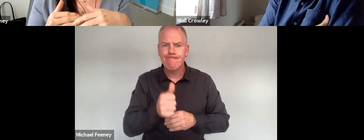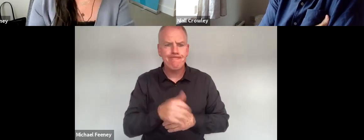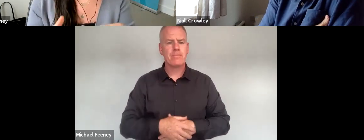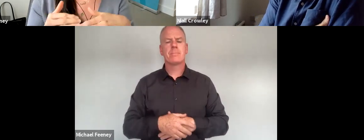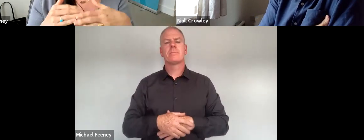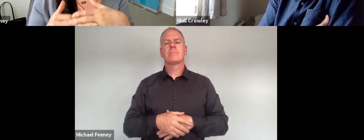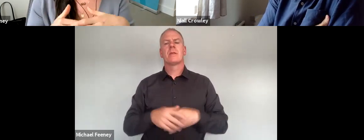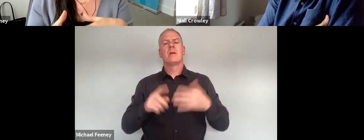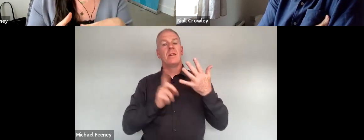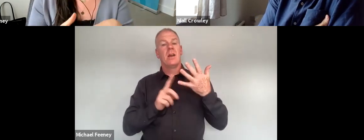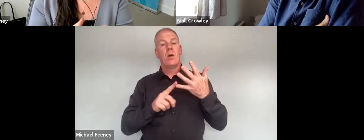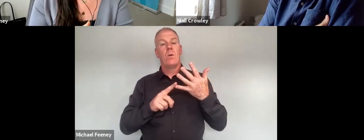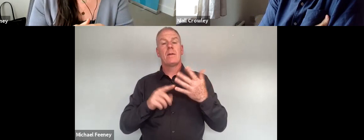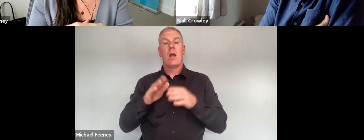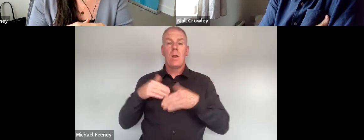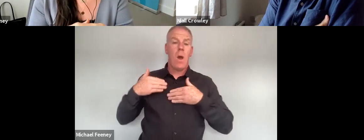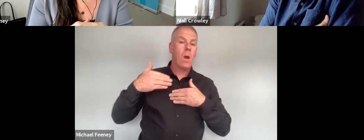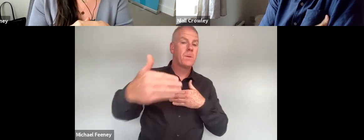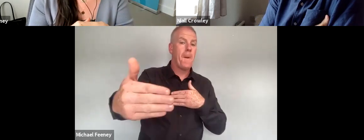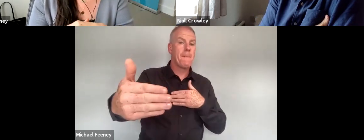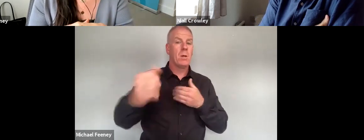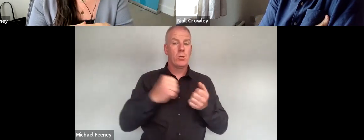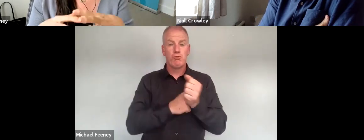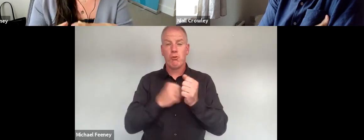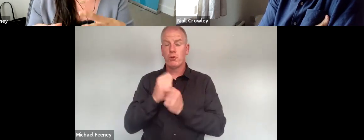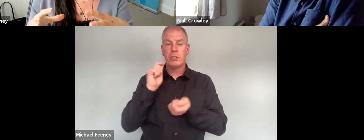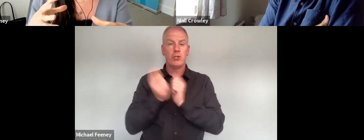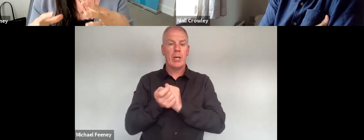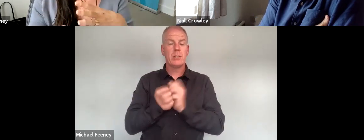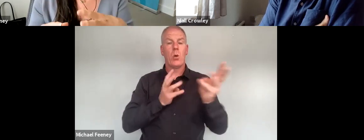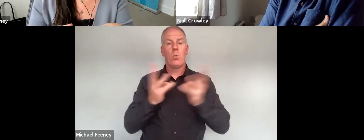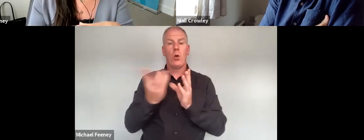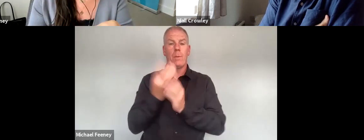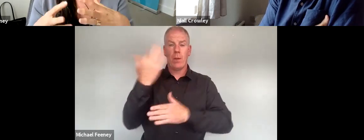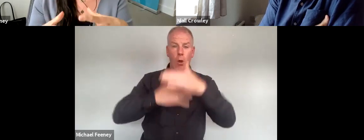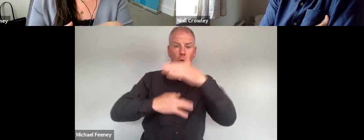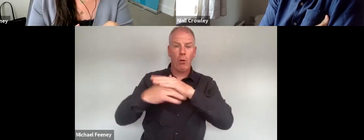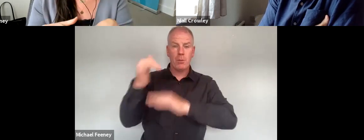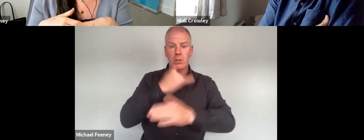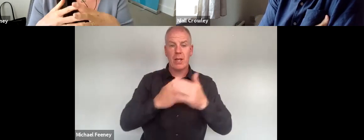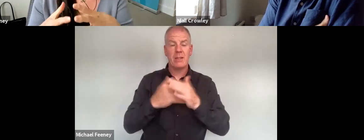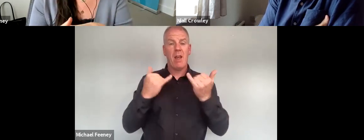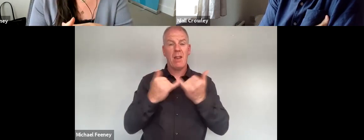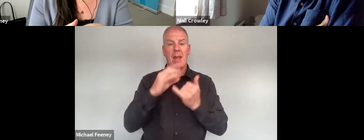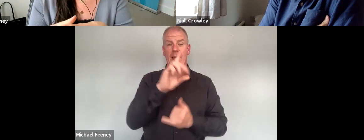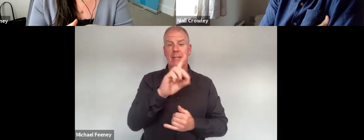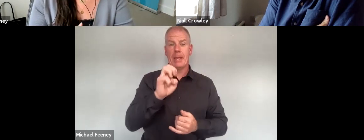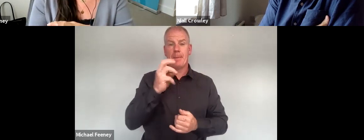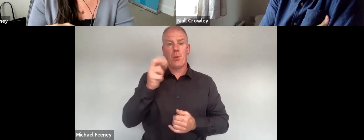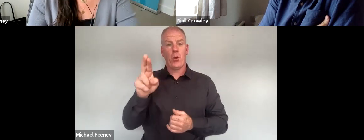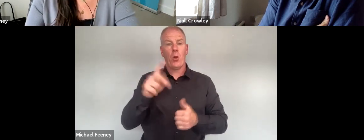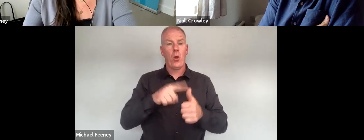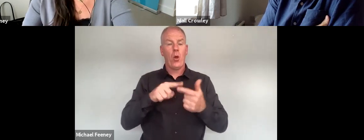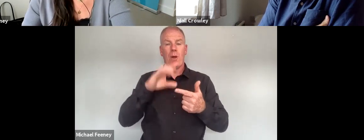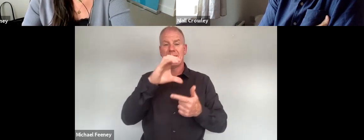progress longer term structural change through engagement with some central government agencies like Deeper and the CSO on